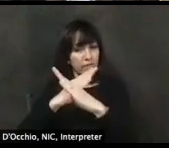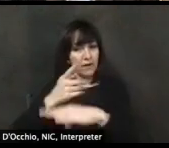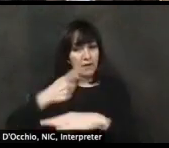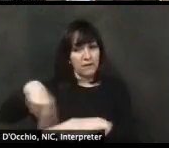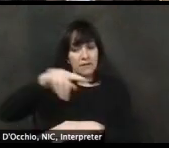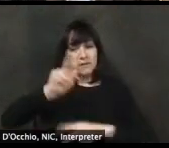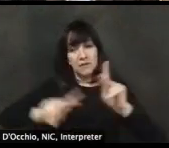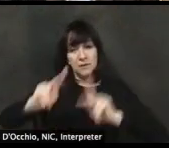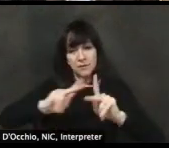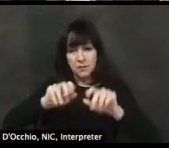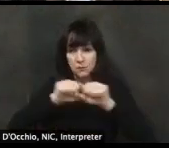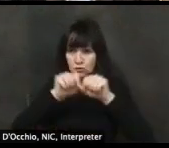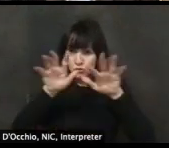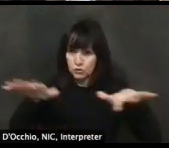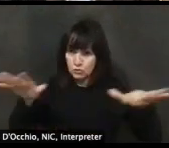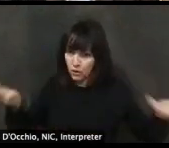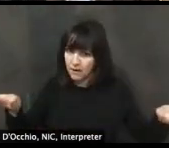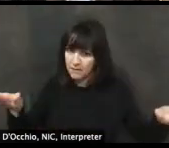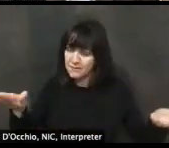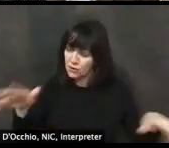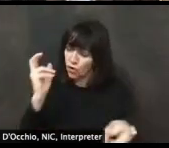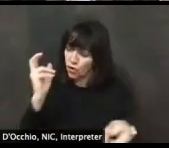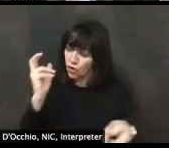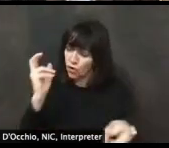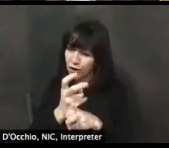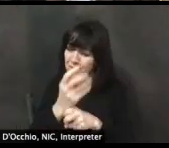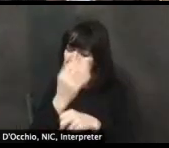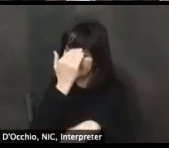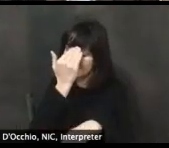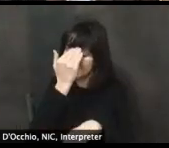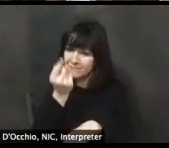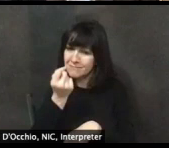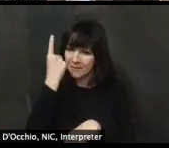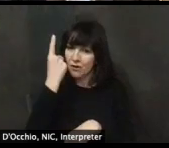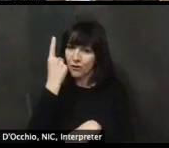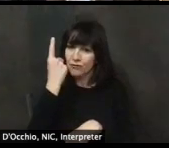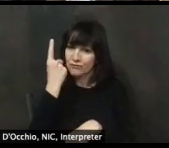that's, I know what, what we're all going to have to keep our eyes open for.